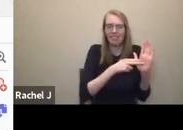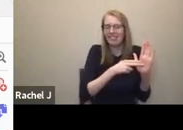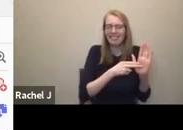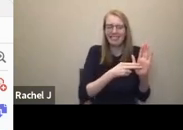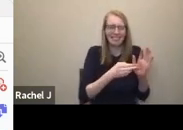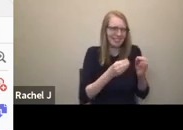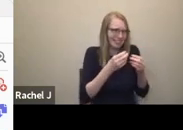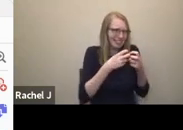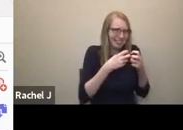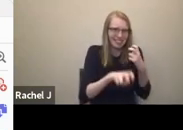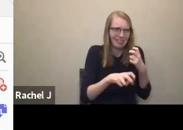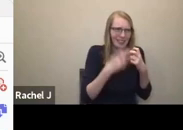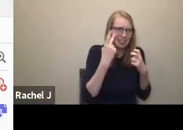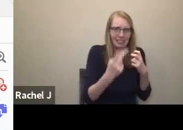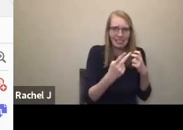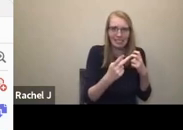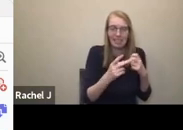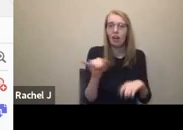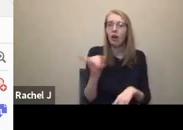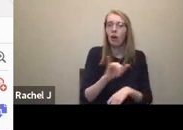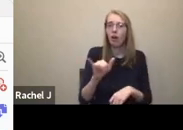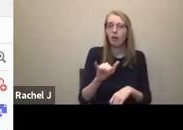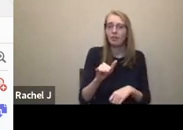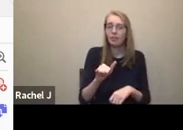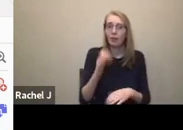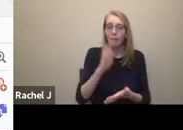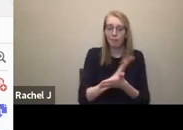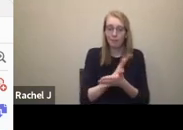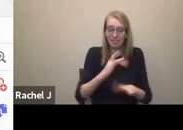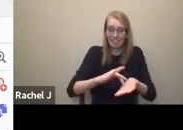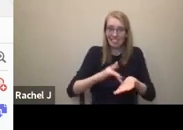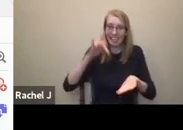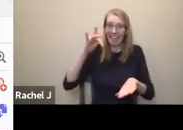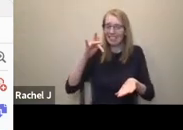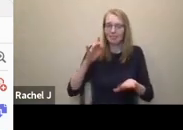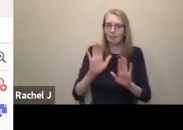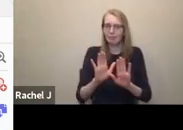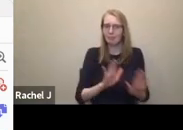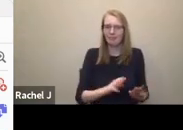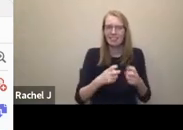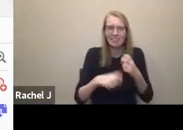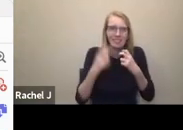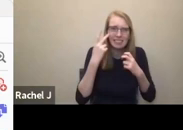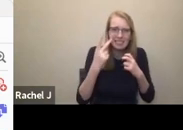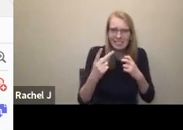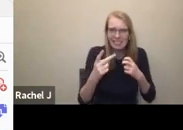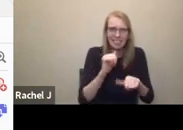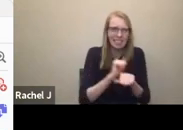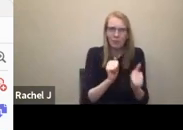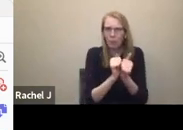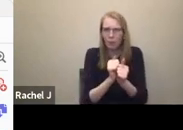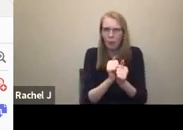because it just rips and tears as people are trying to use it. And fold if you're folding your programs, make sure that it doesn't hide the text in the folds.